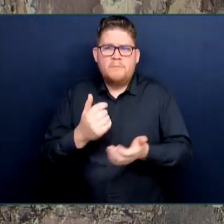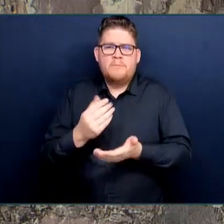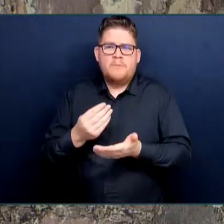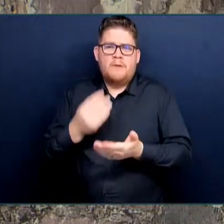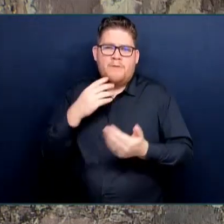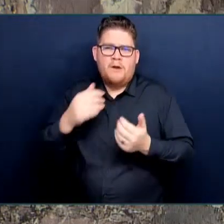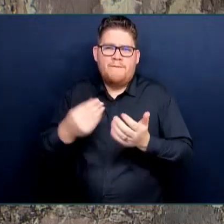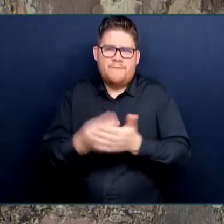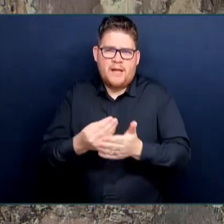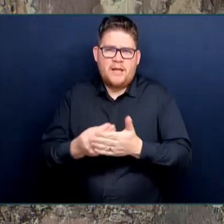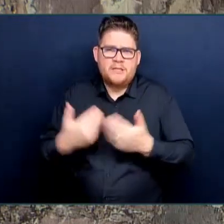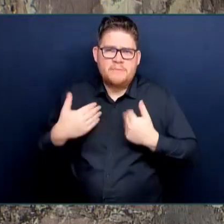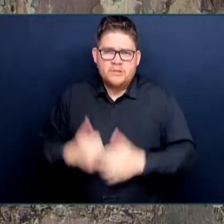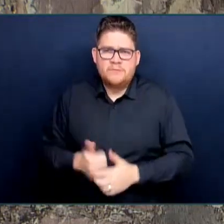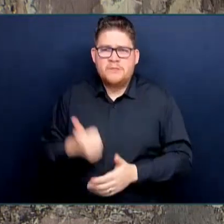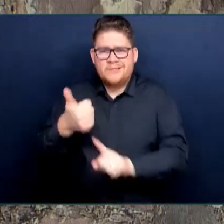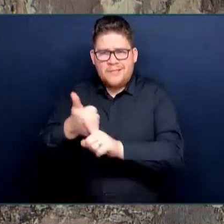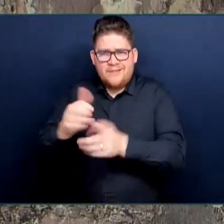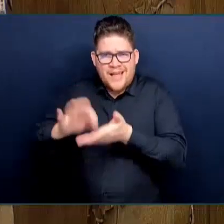job.